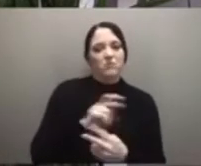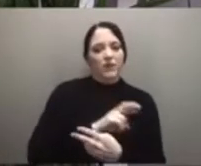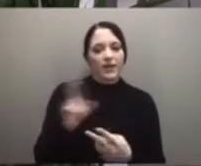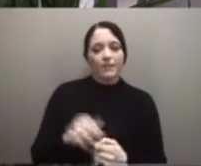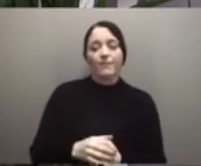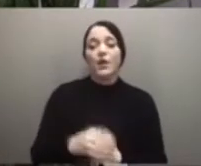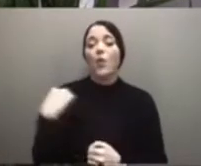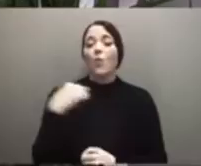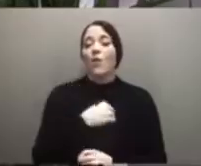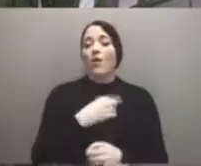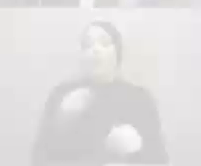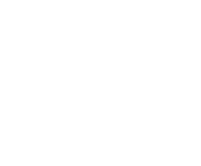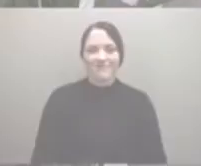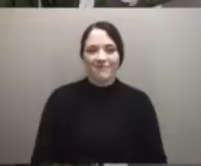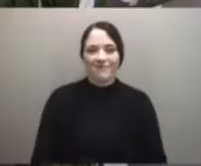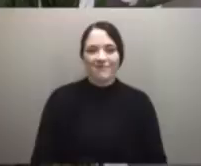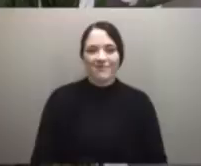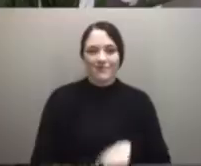manifestation.